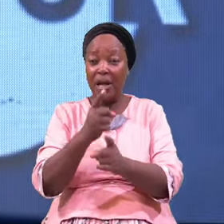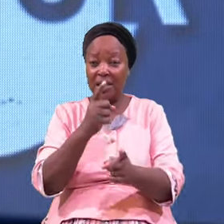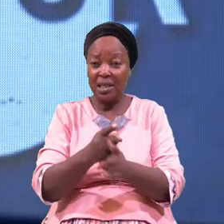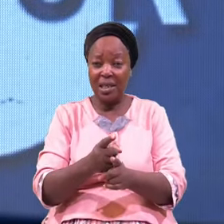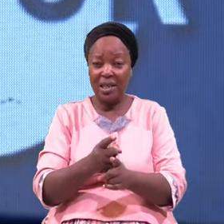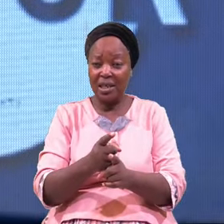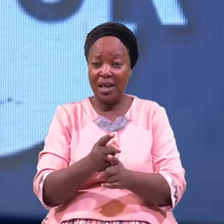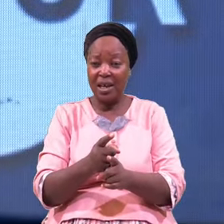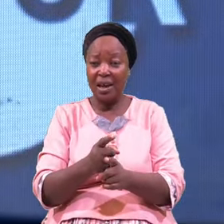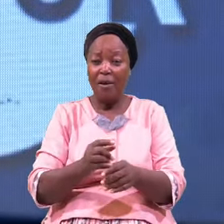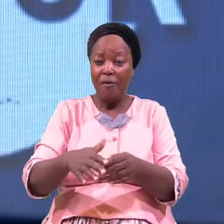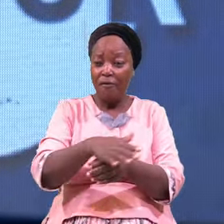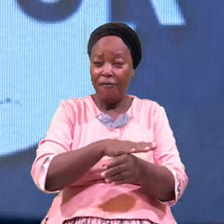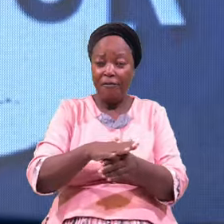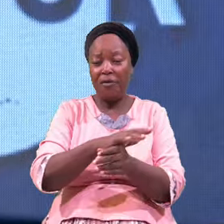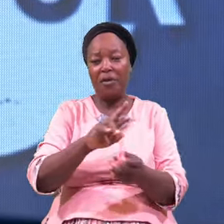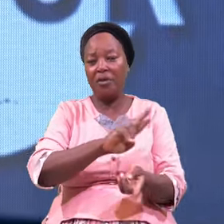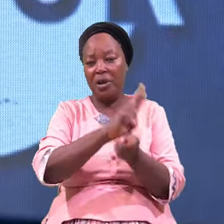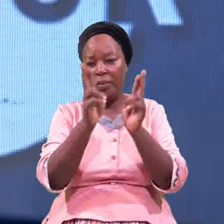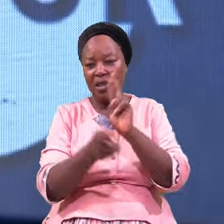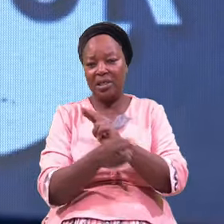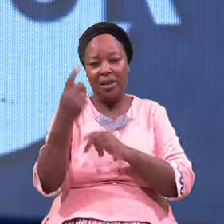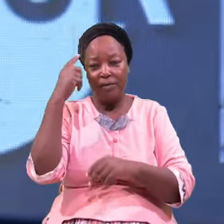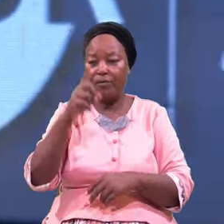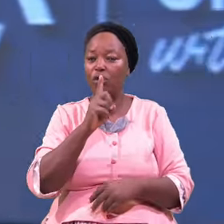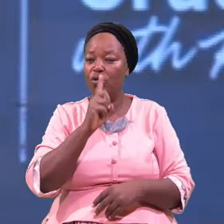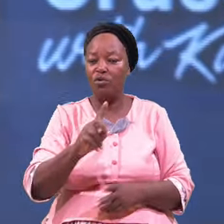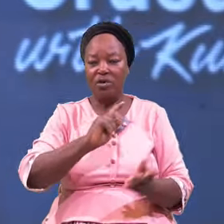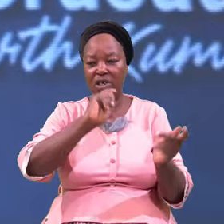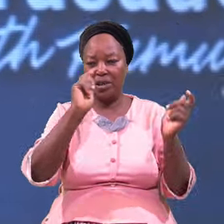Death Repentance For True Transformation